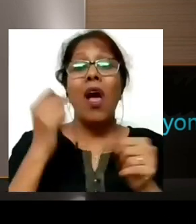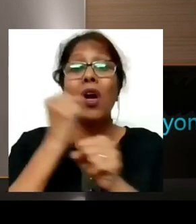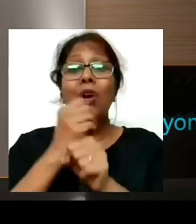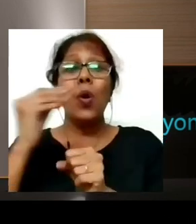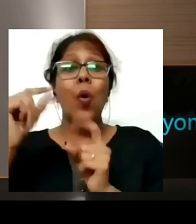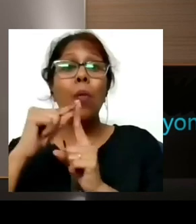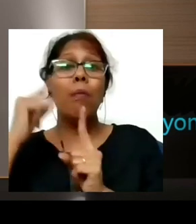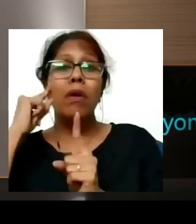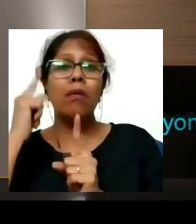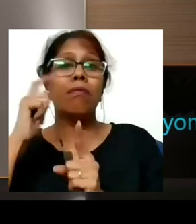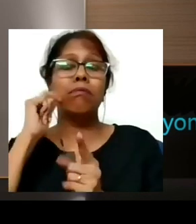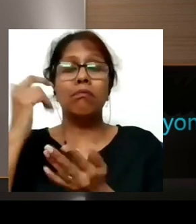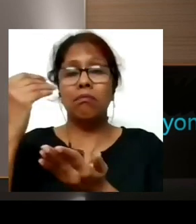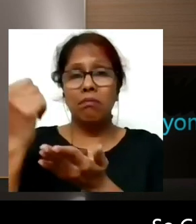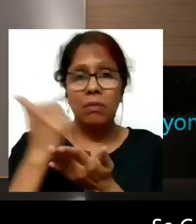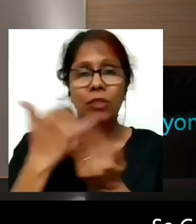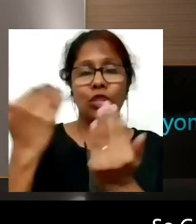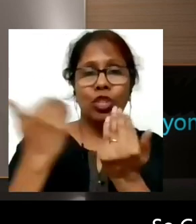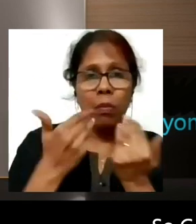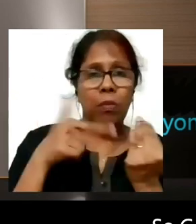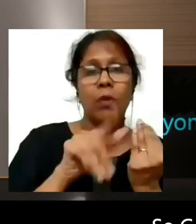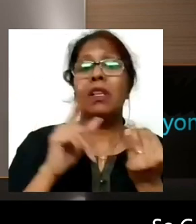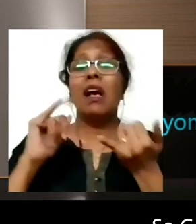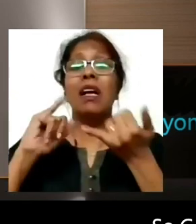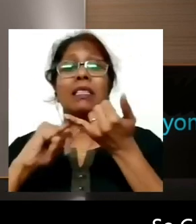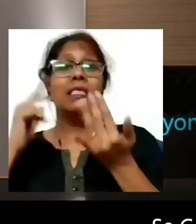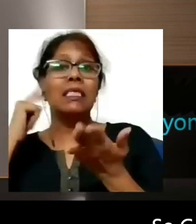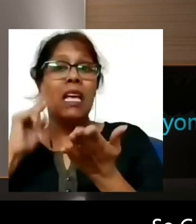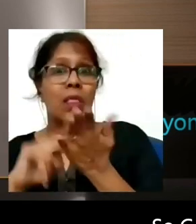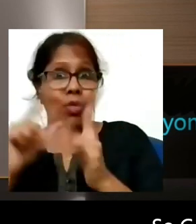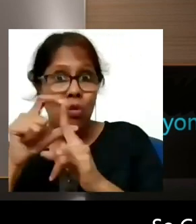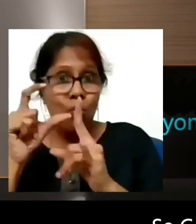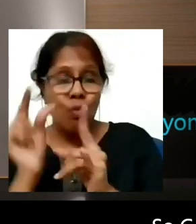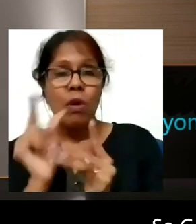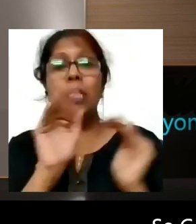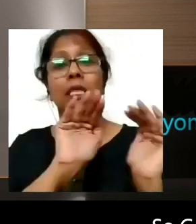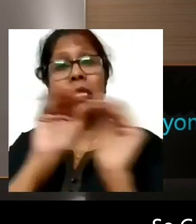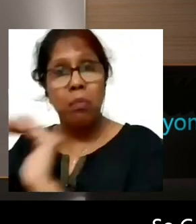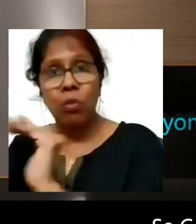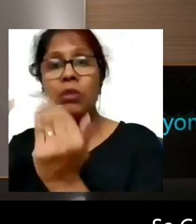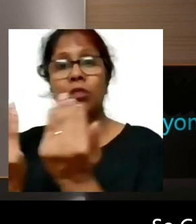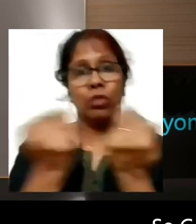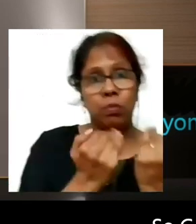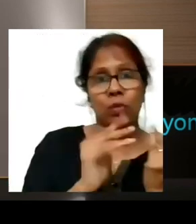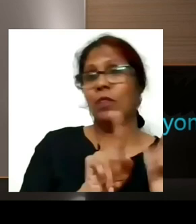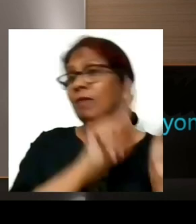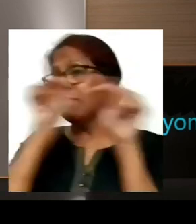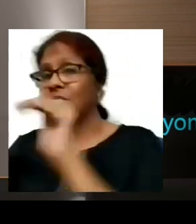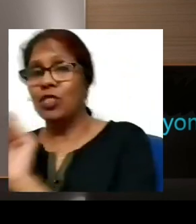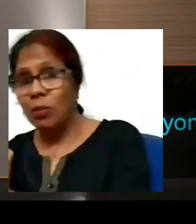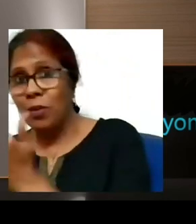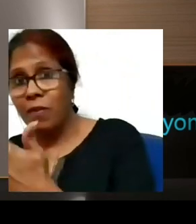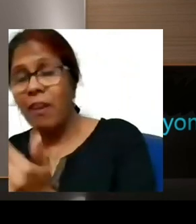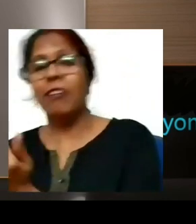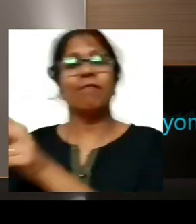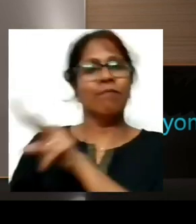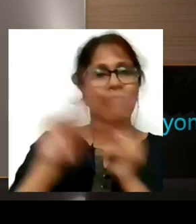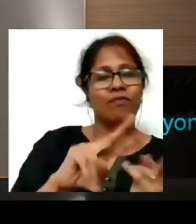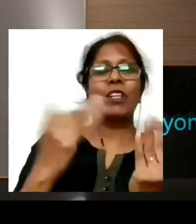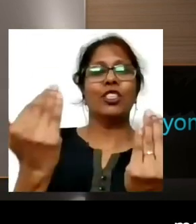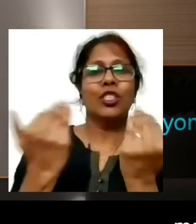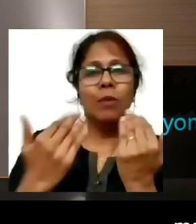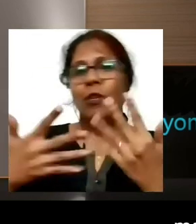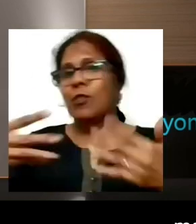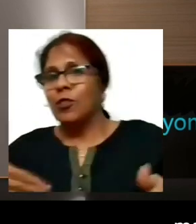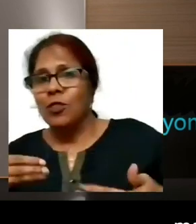athletes, like Sindhu and everyone. So Gopi sir would also, you know, come and cheer for me or support me. He would juggle between two courts and